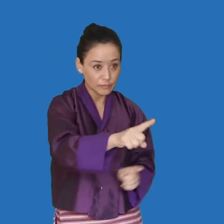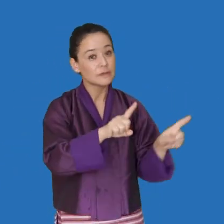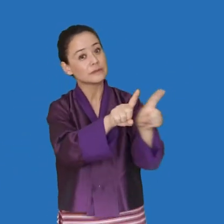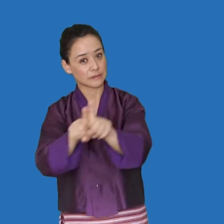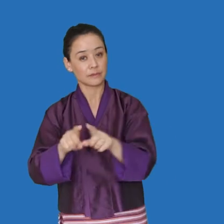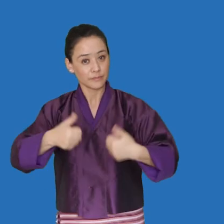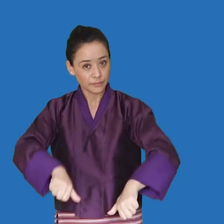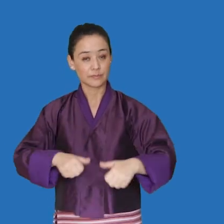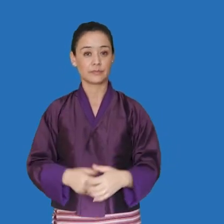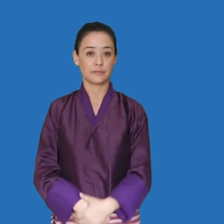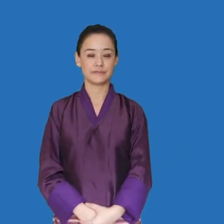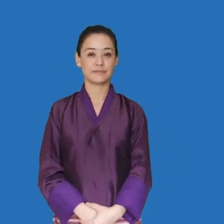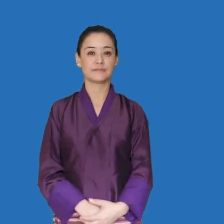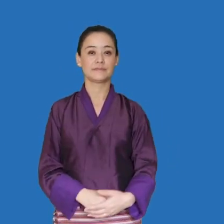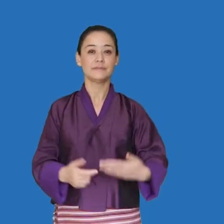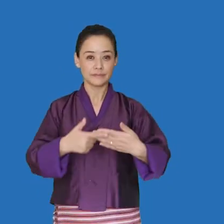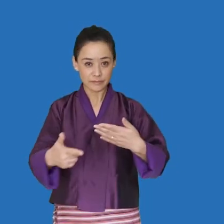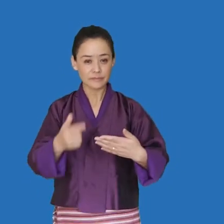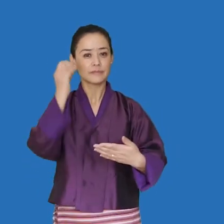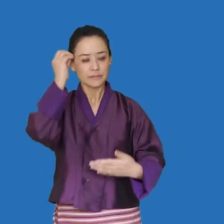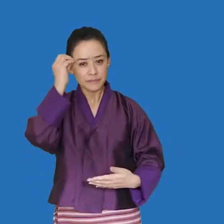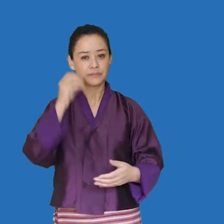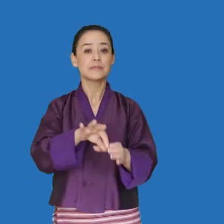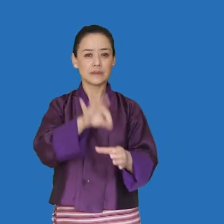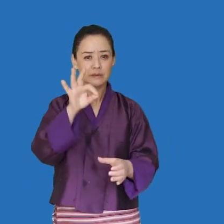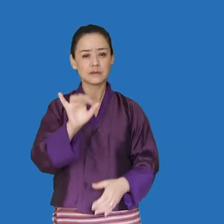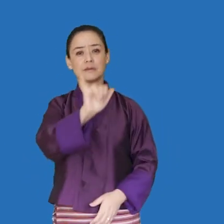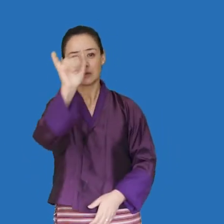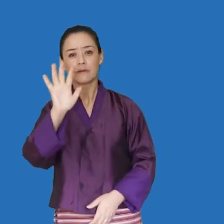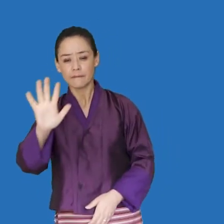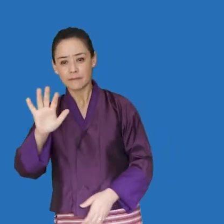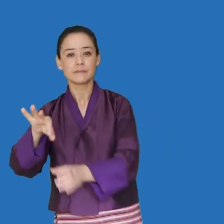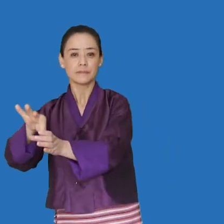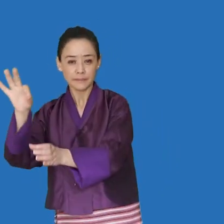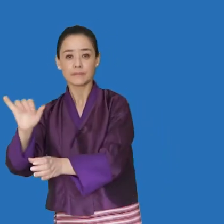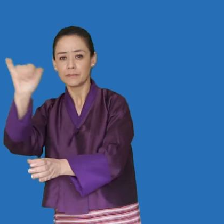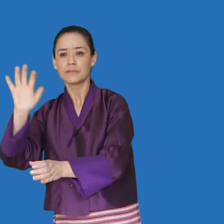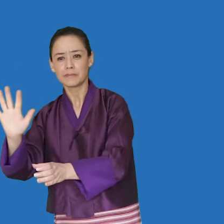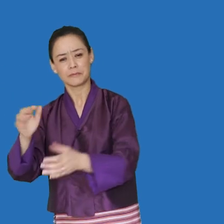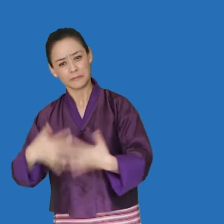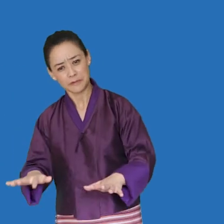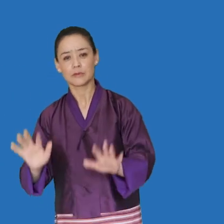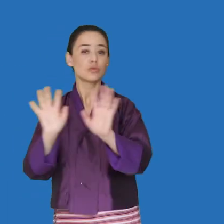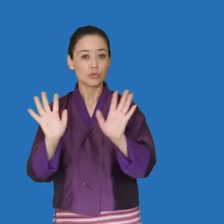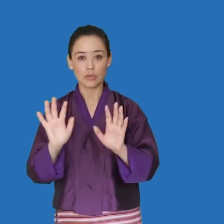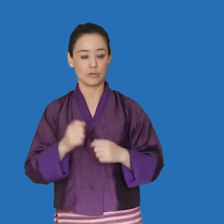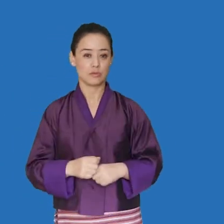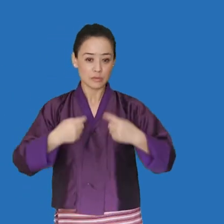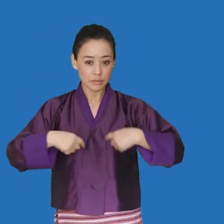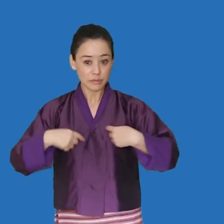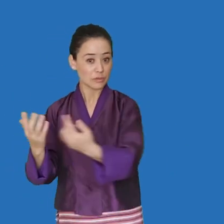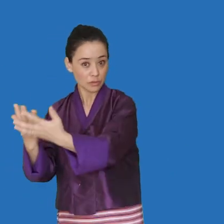into the office that is not all democracy is more than voting